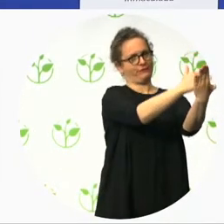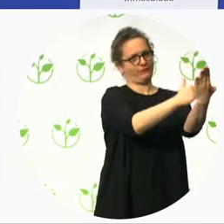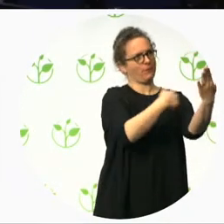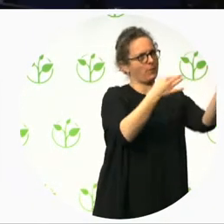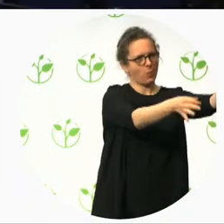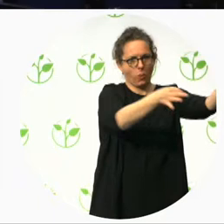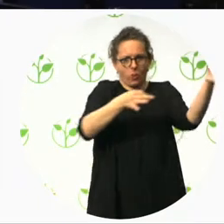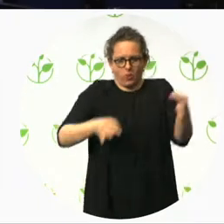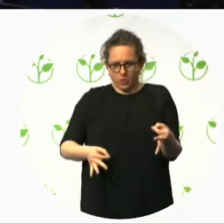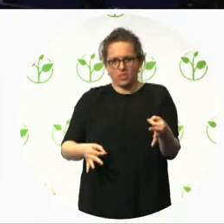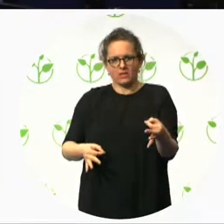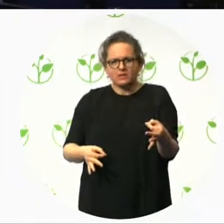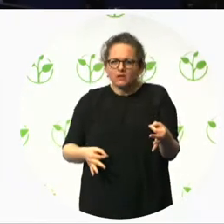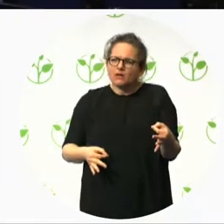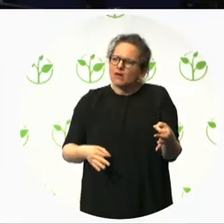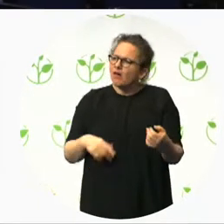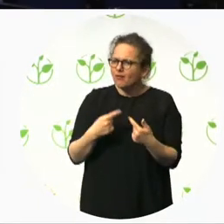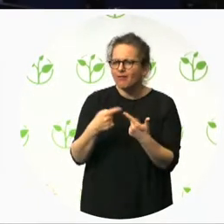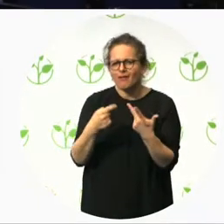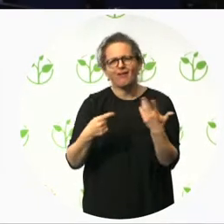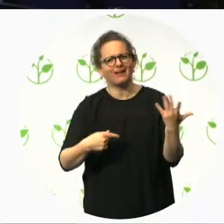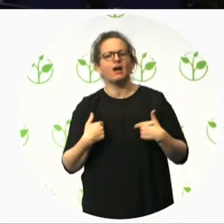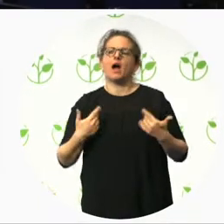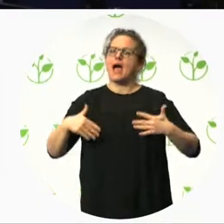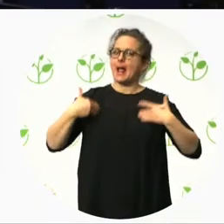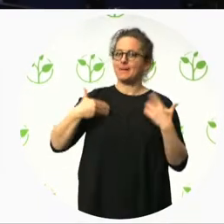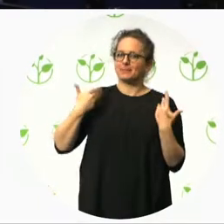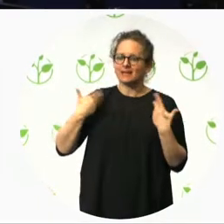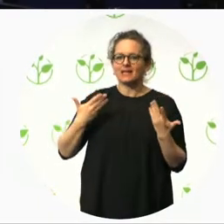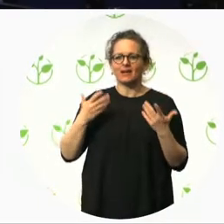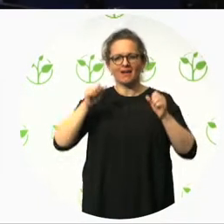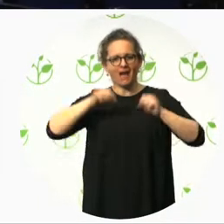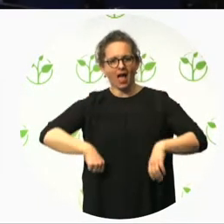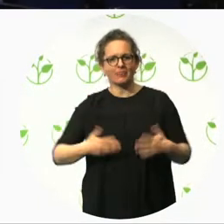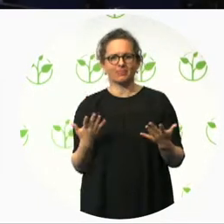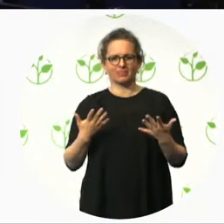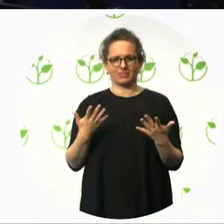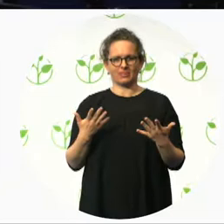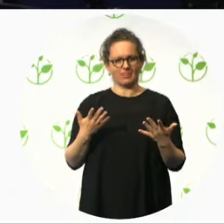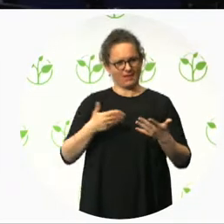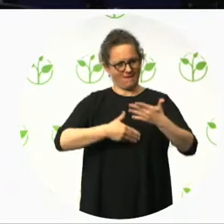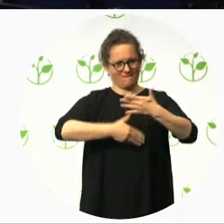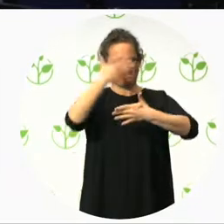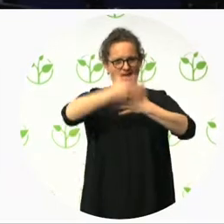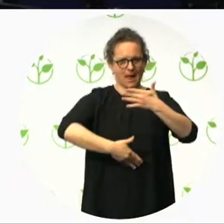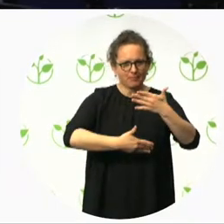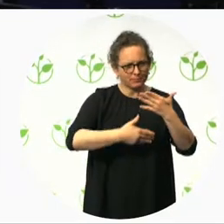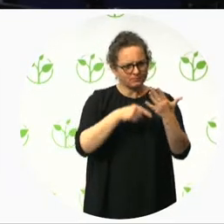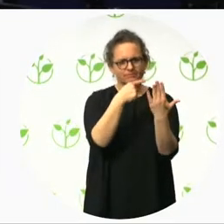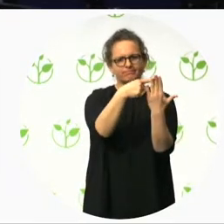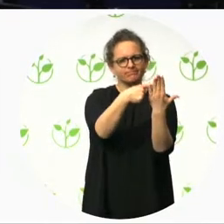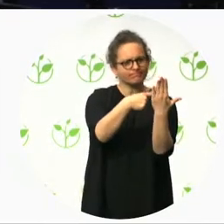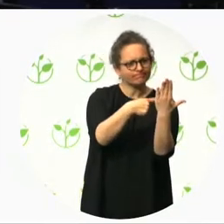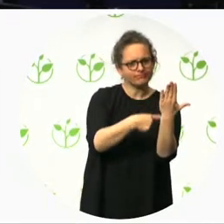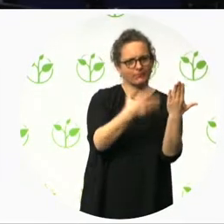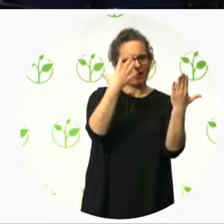the work done on the Web Accessibility Directive and the technical requirements will be used in the Accessibility Act in